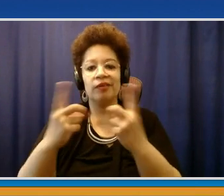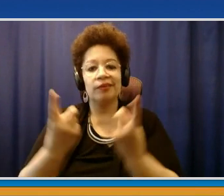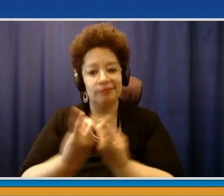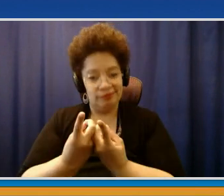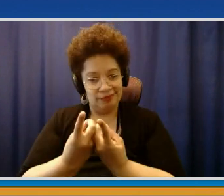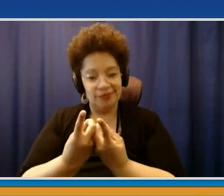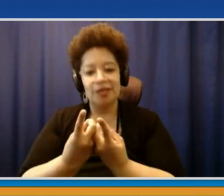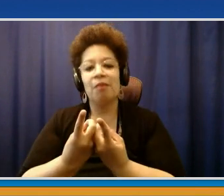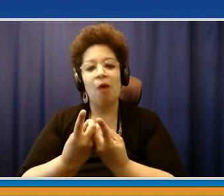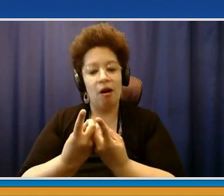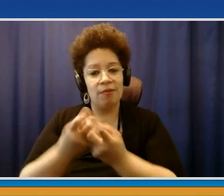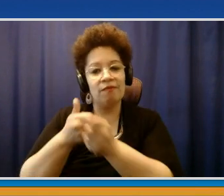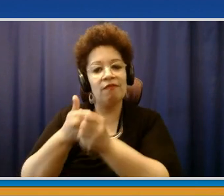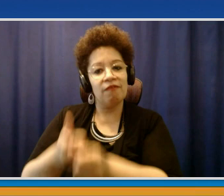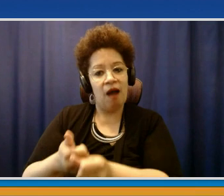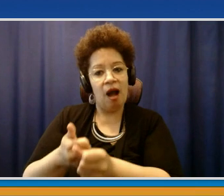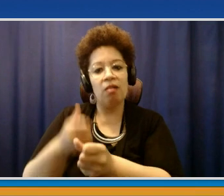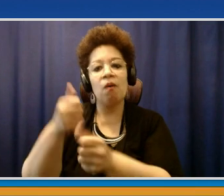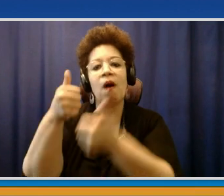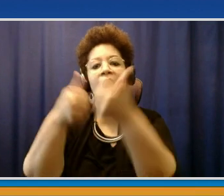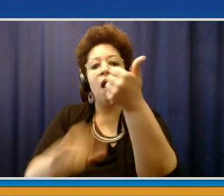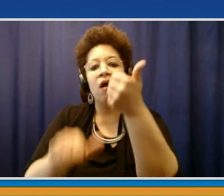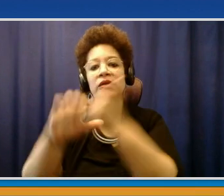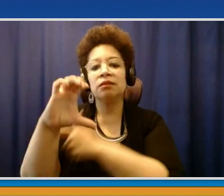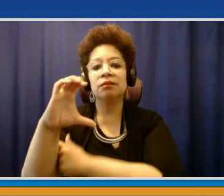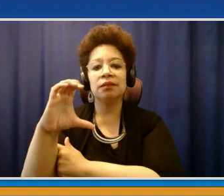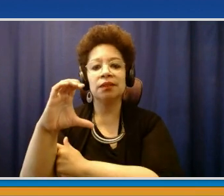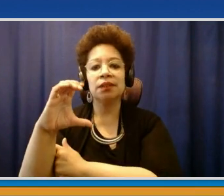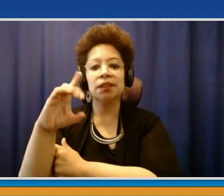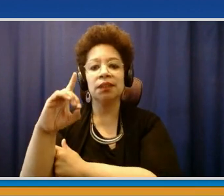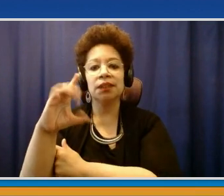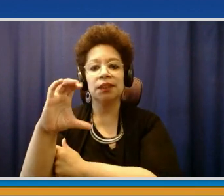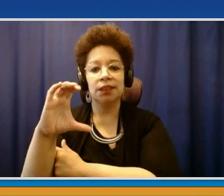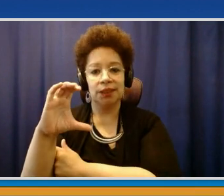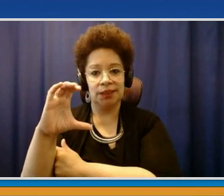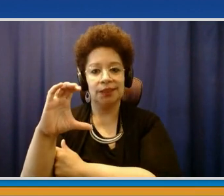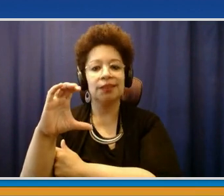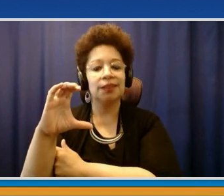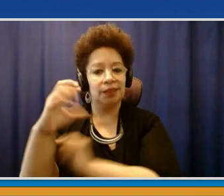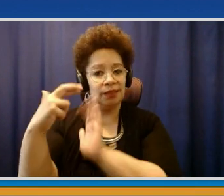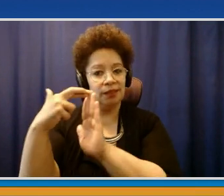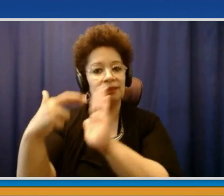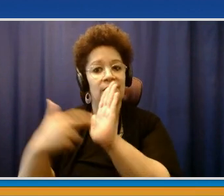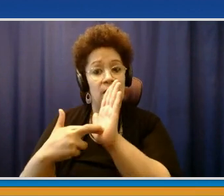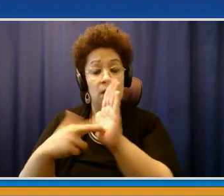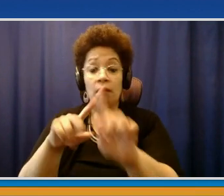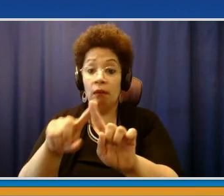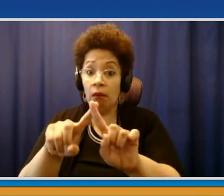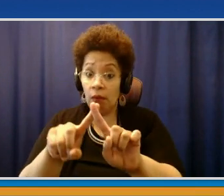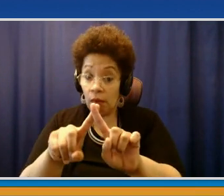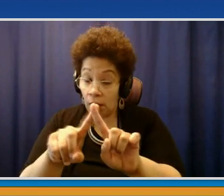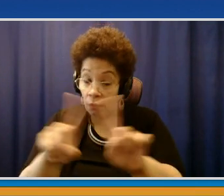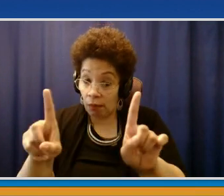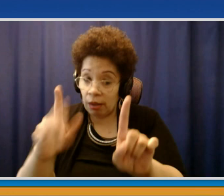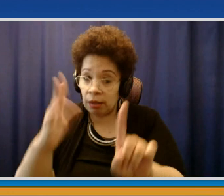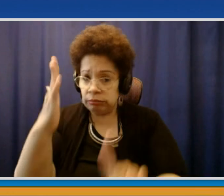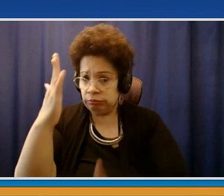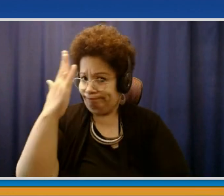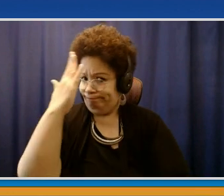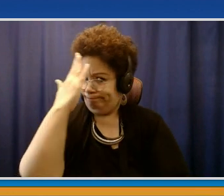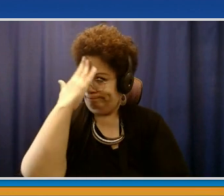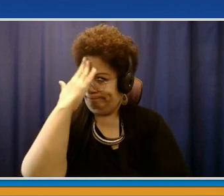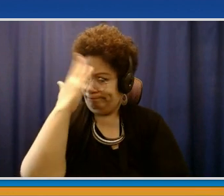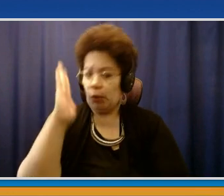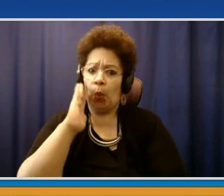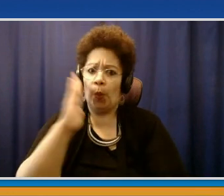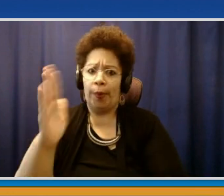our county health department, now we'll administer those rules. There will be a thousand questions that come out of this. We're already getting notations. We're going to